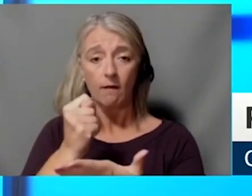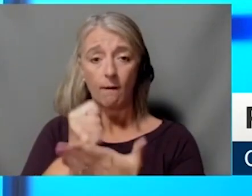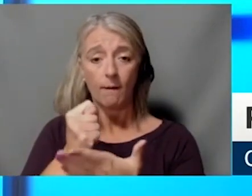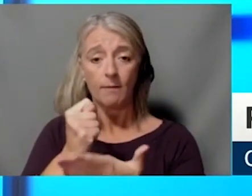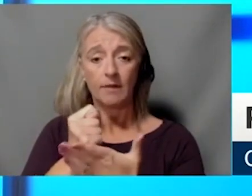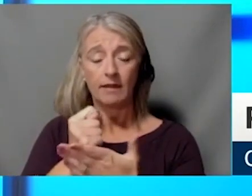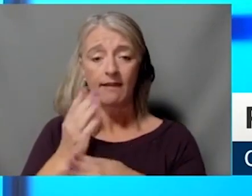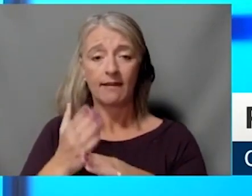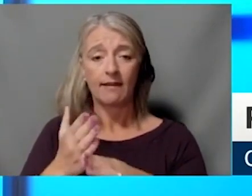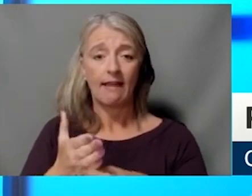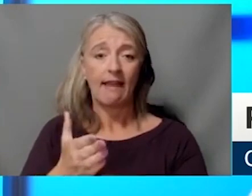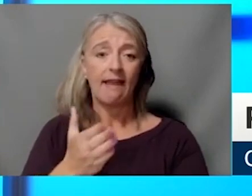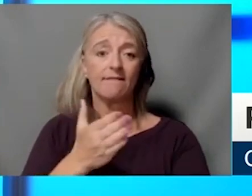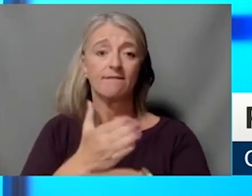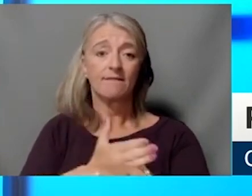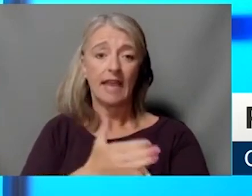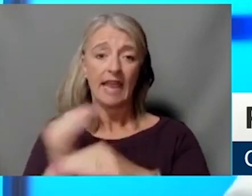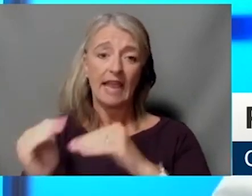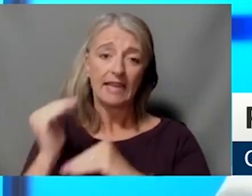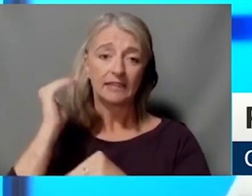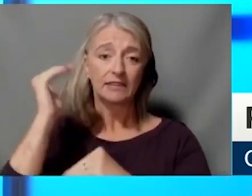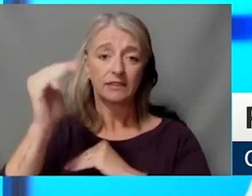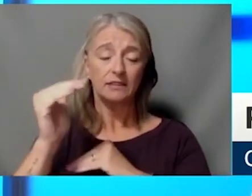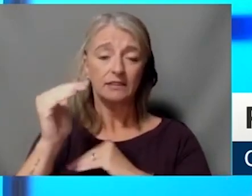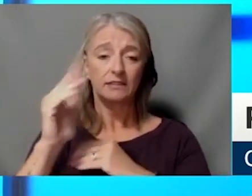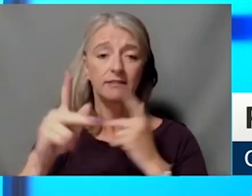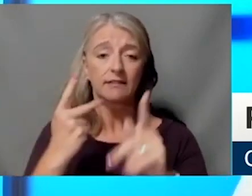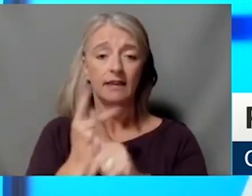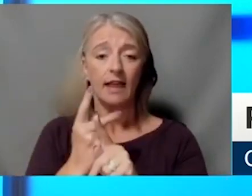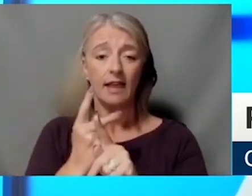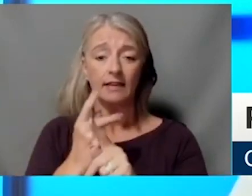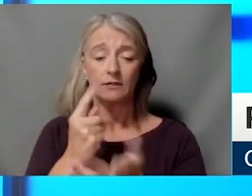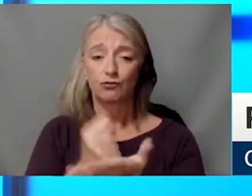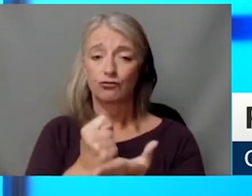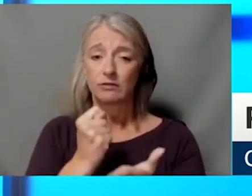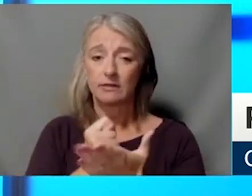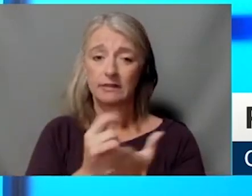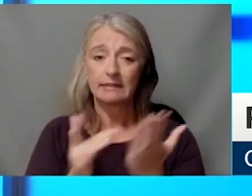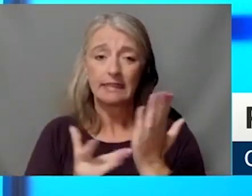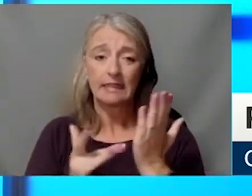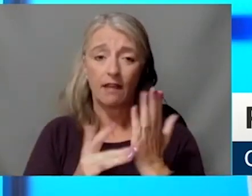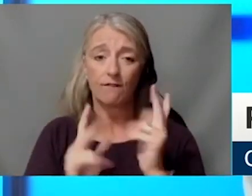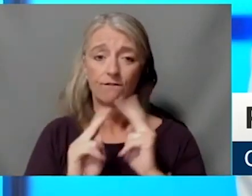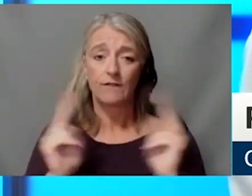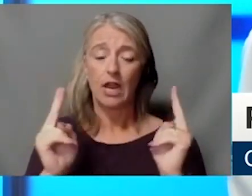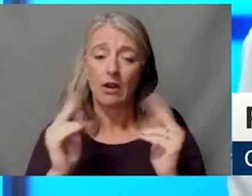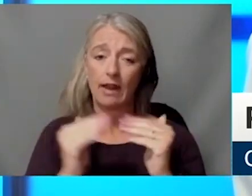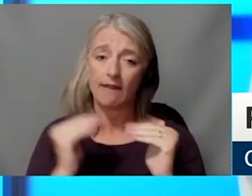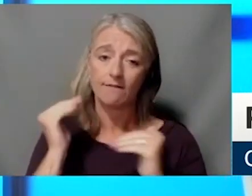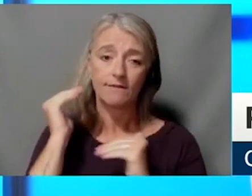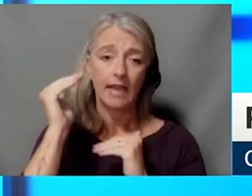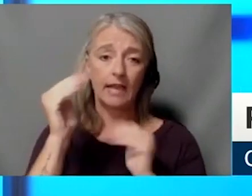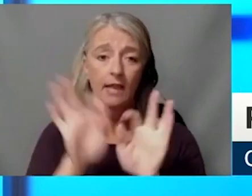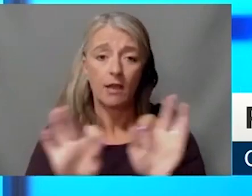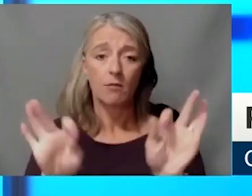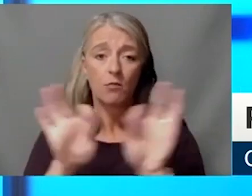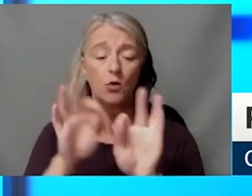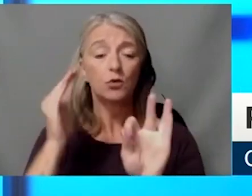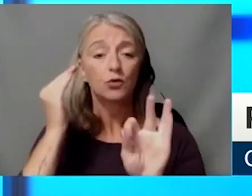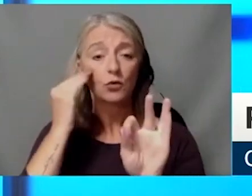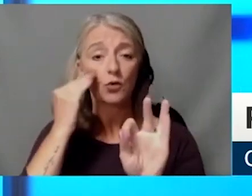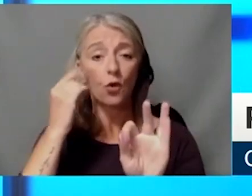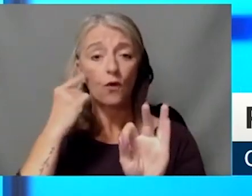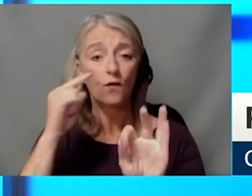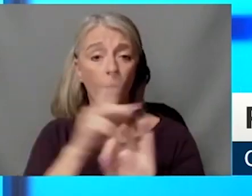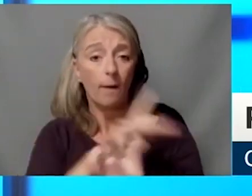treatment. And the technology is very advanced. And the important thing for patients is that it can cure a lot of cancers, but also try to